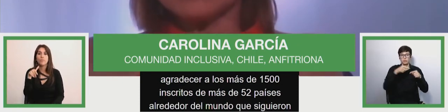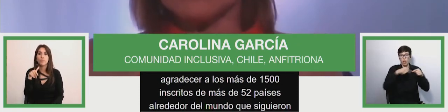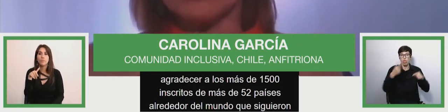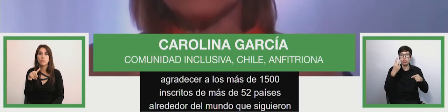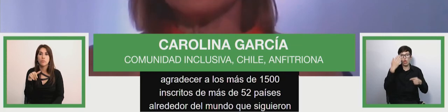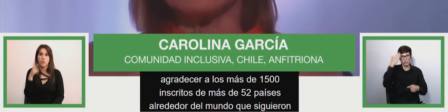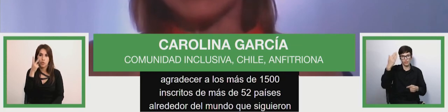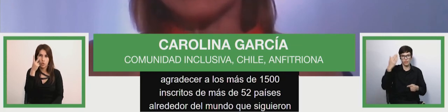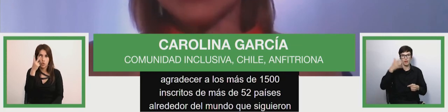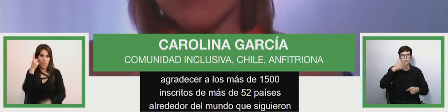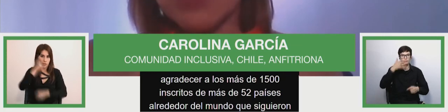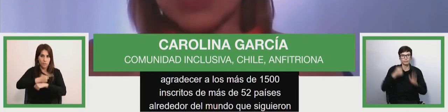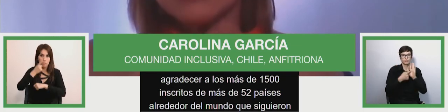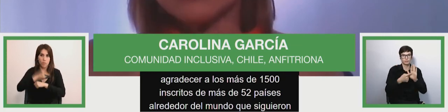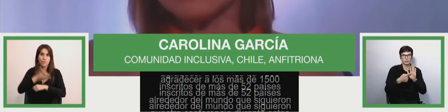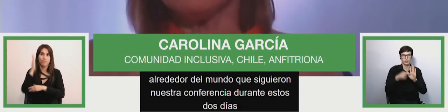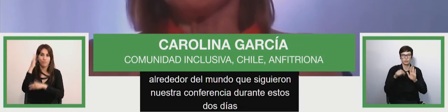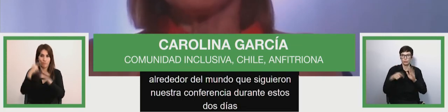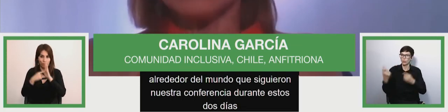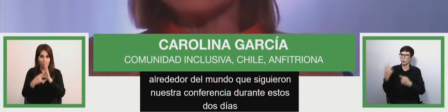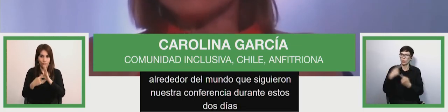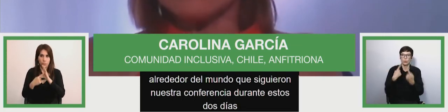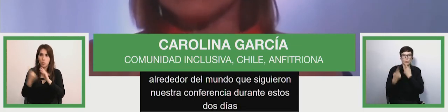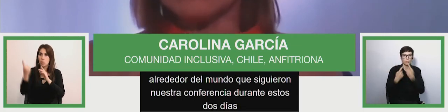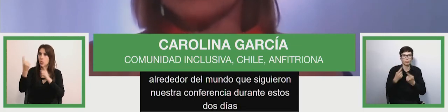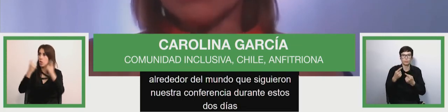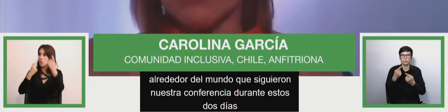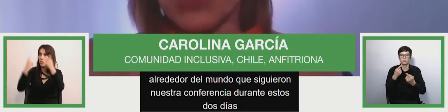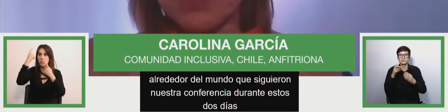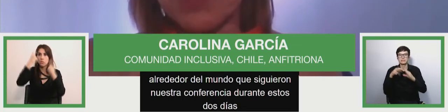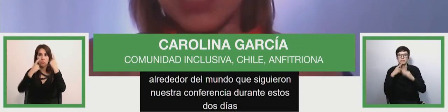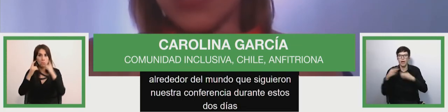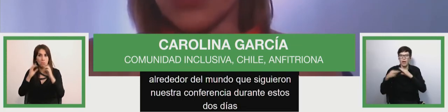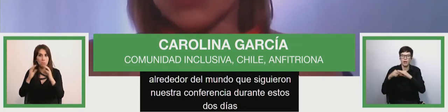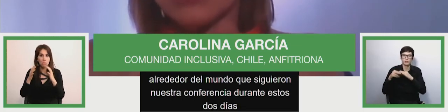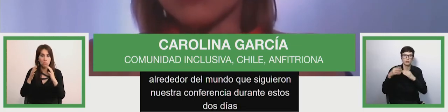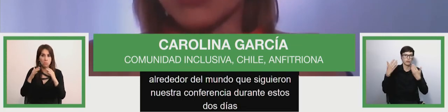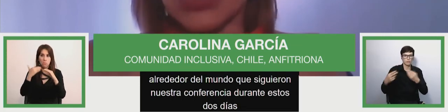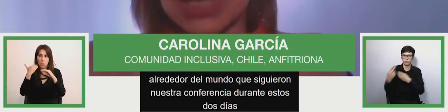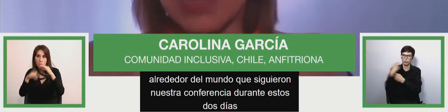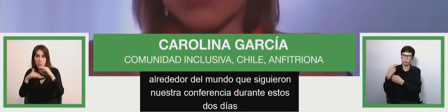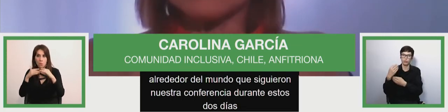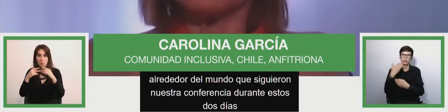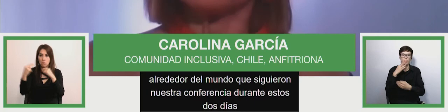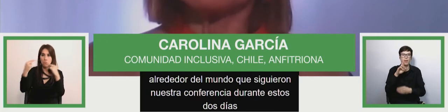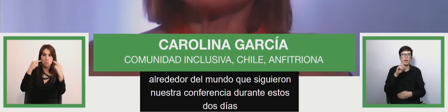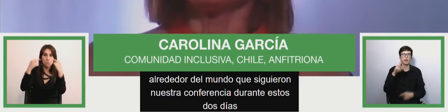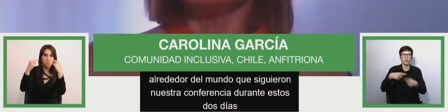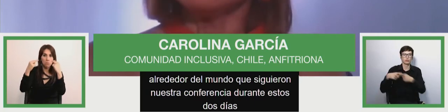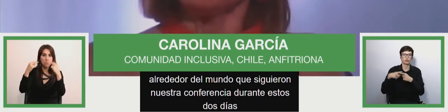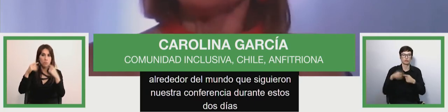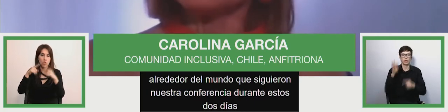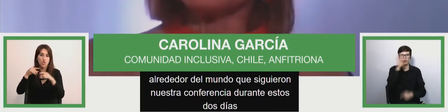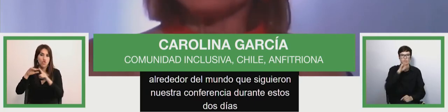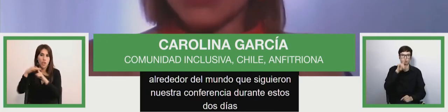participating actively through the platform and our social networks